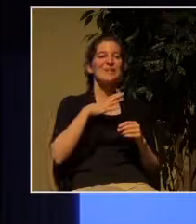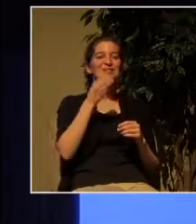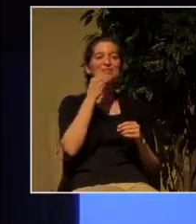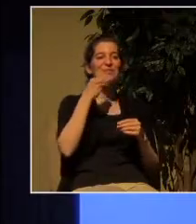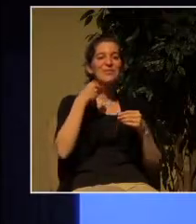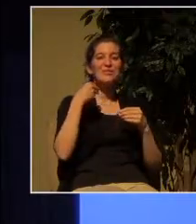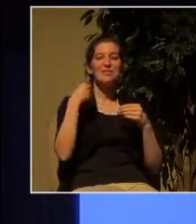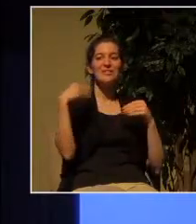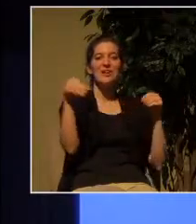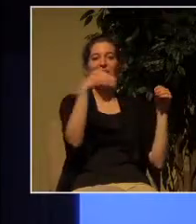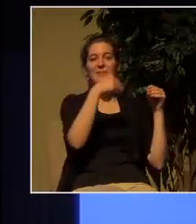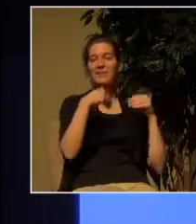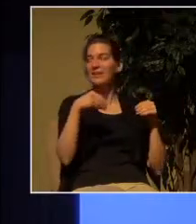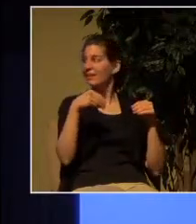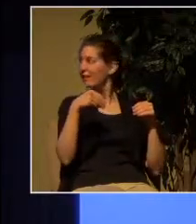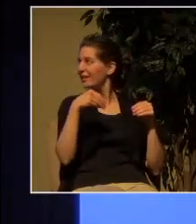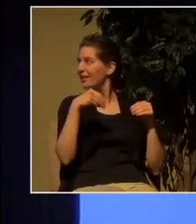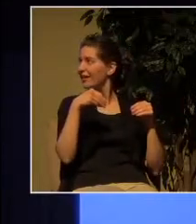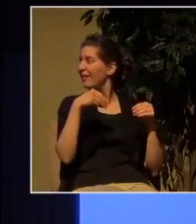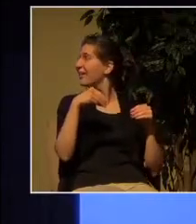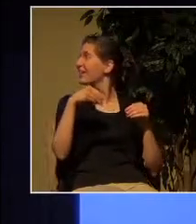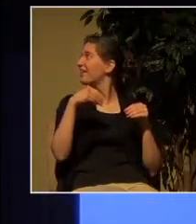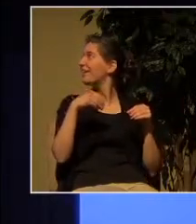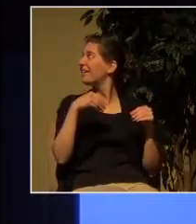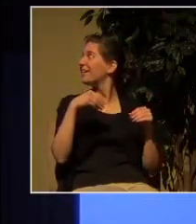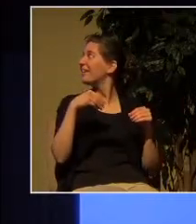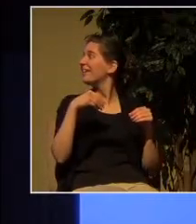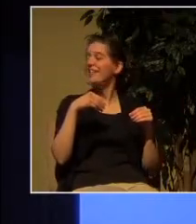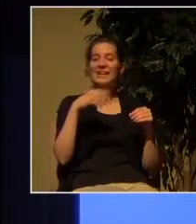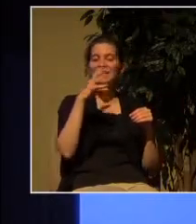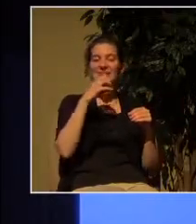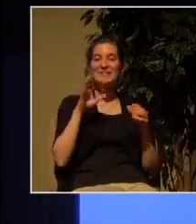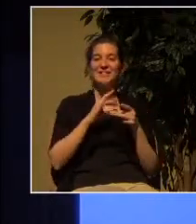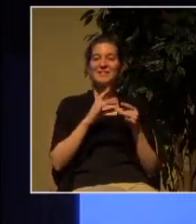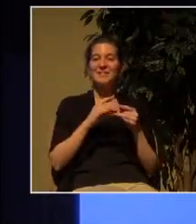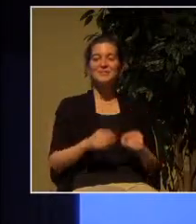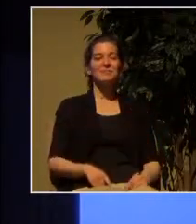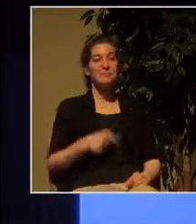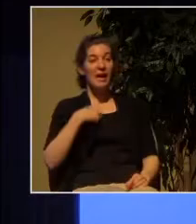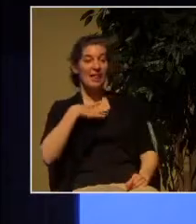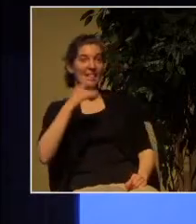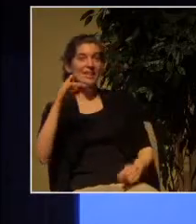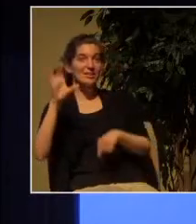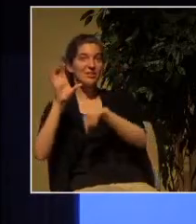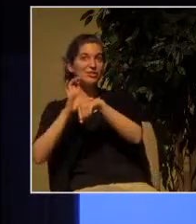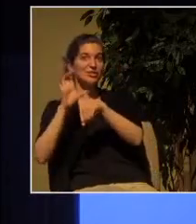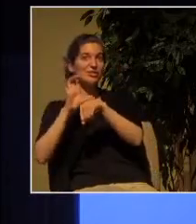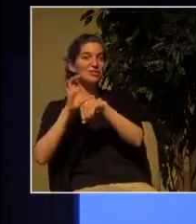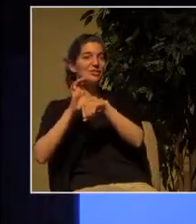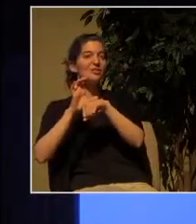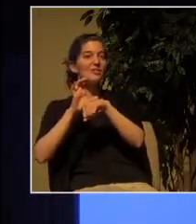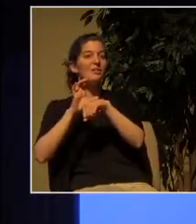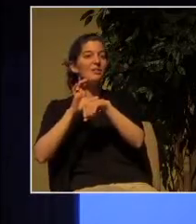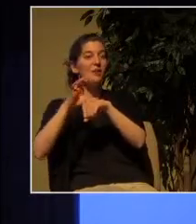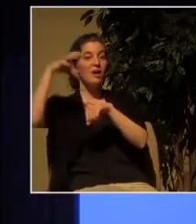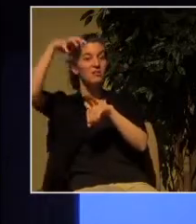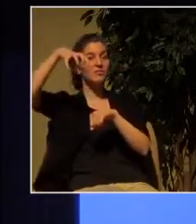is open seven days a week and what I like is this church which is half underwater